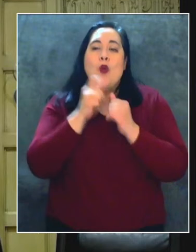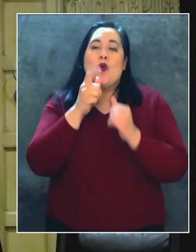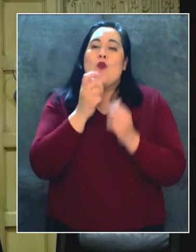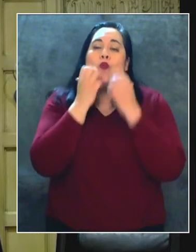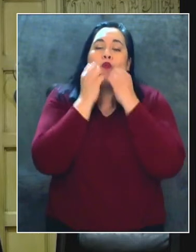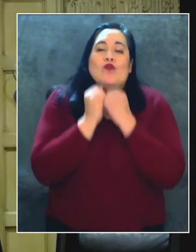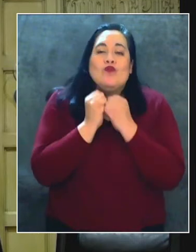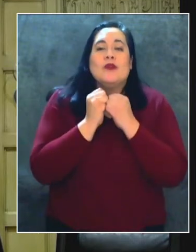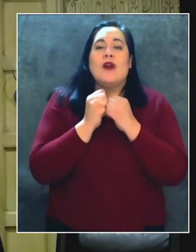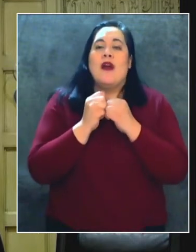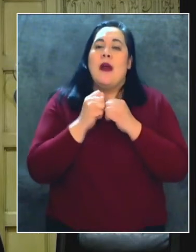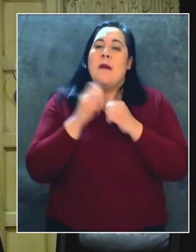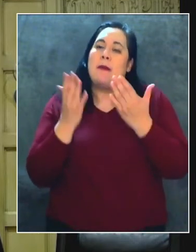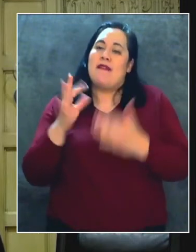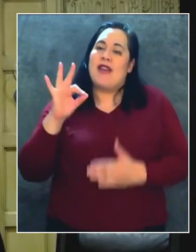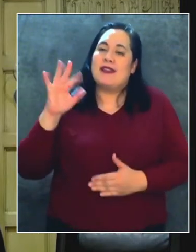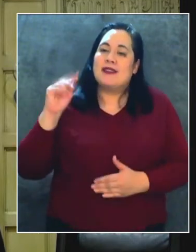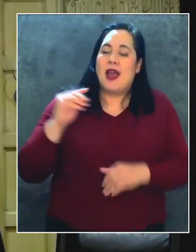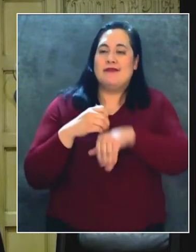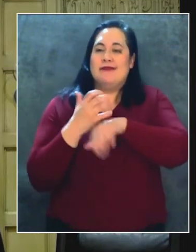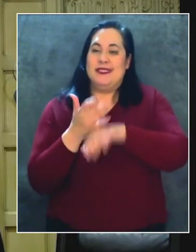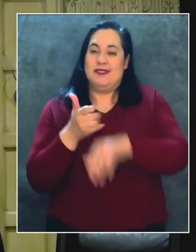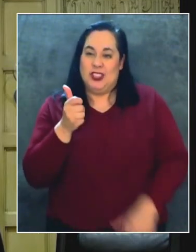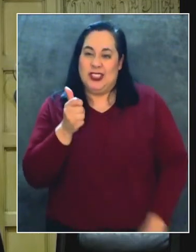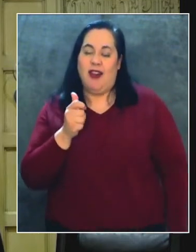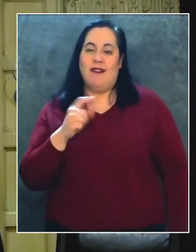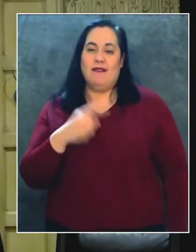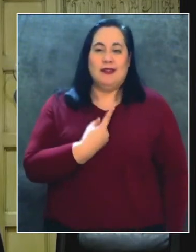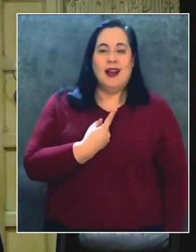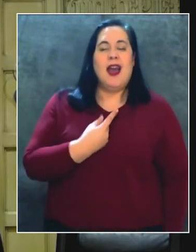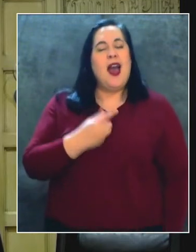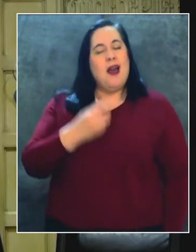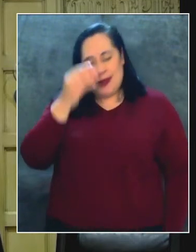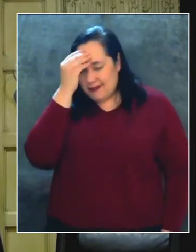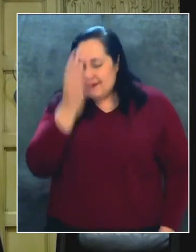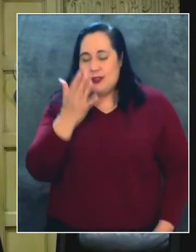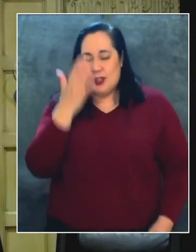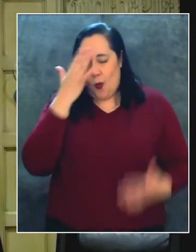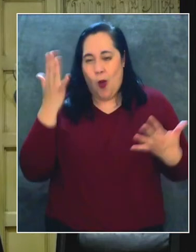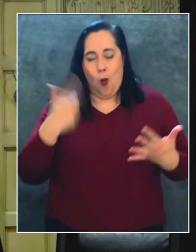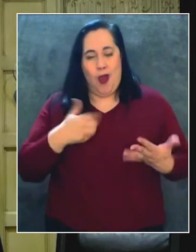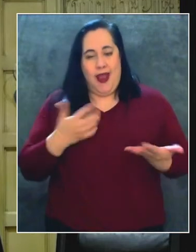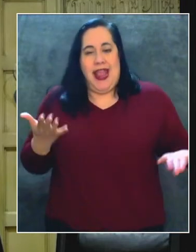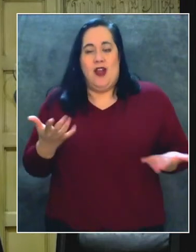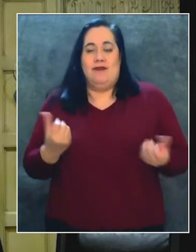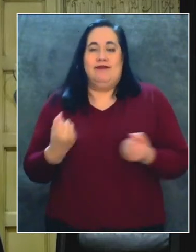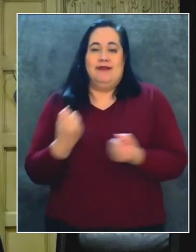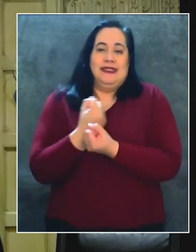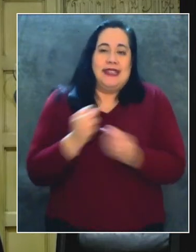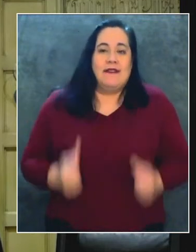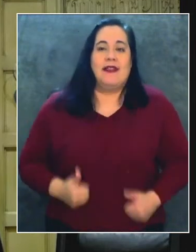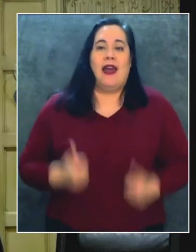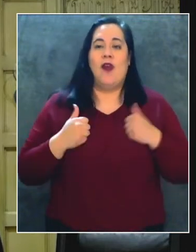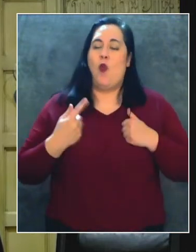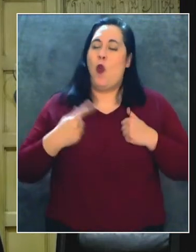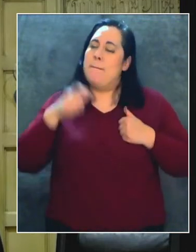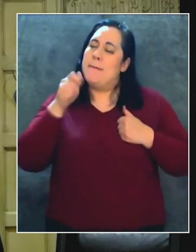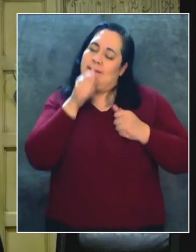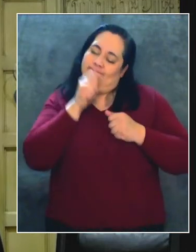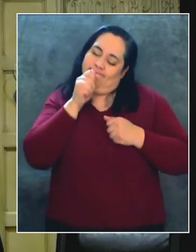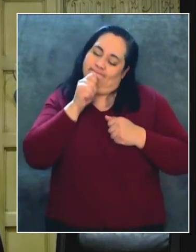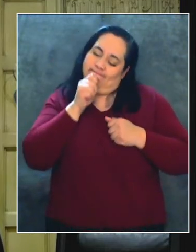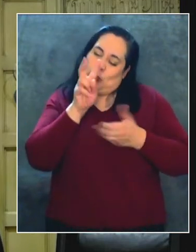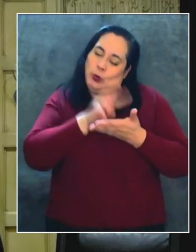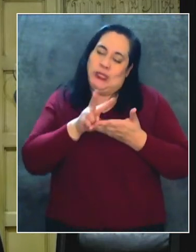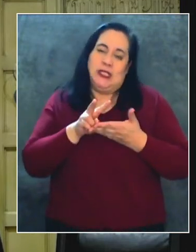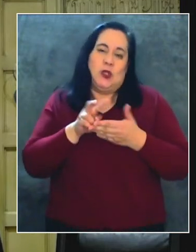or FaceTiming with somebody if you're on your own. Please know that we are here to save lives and we have to get through these next two weeks with